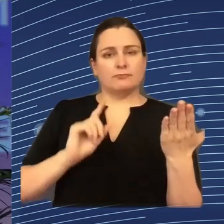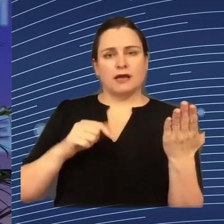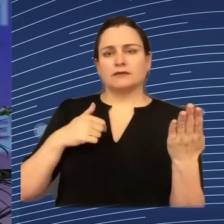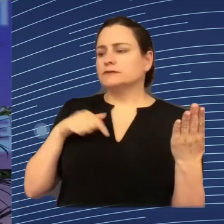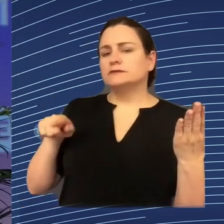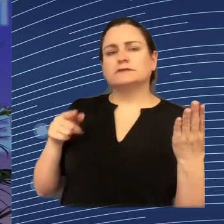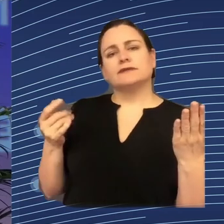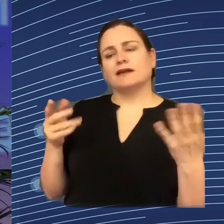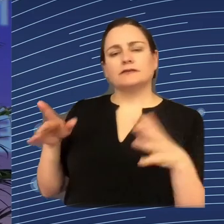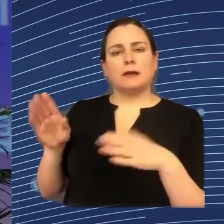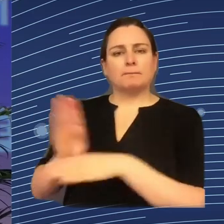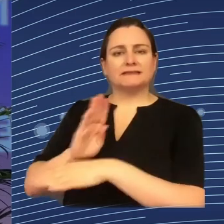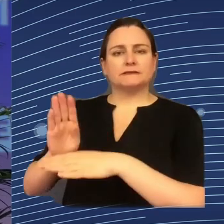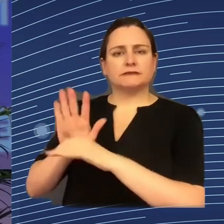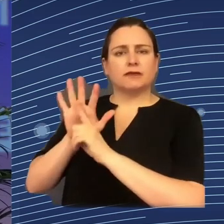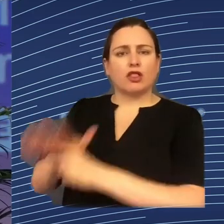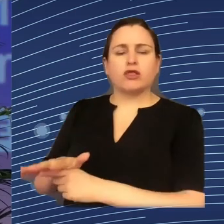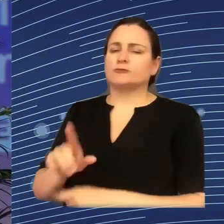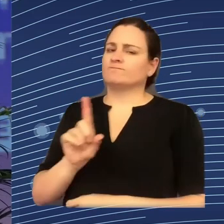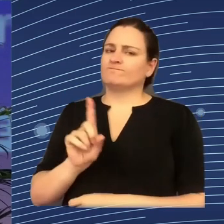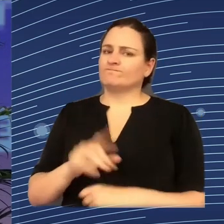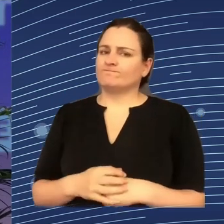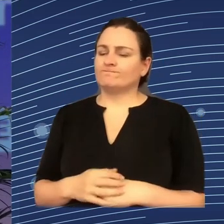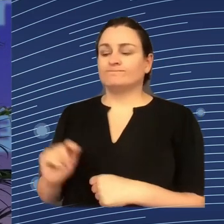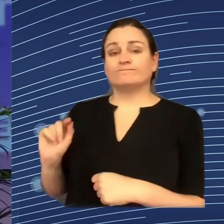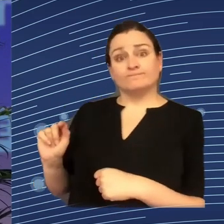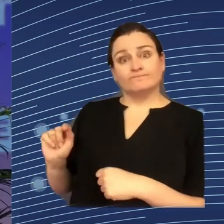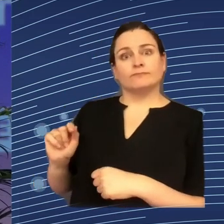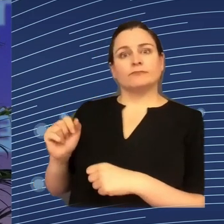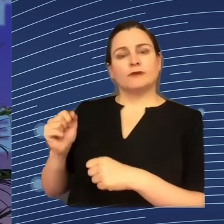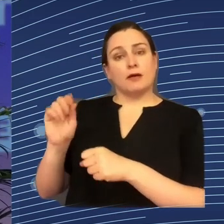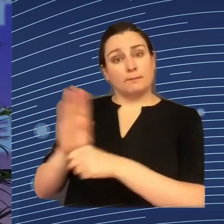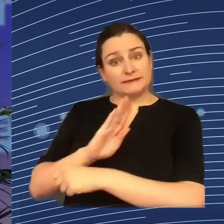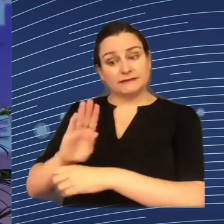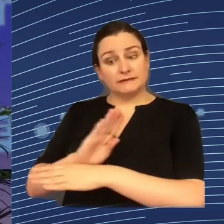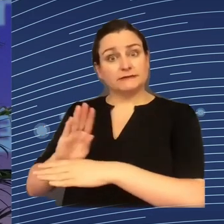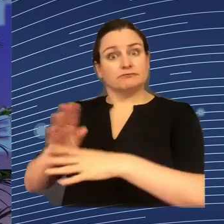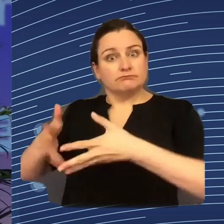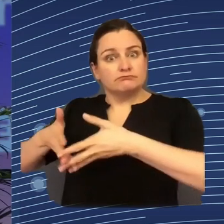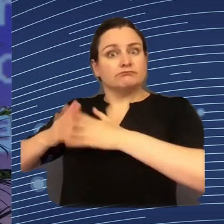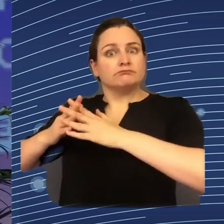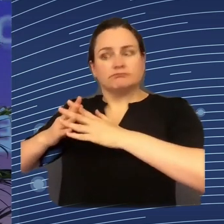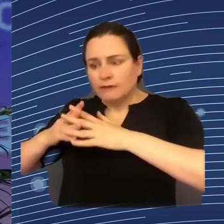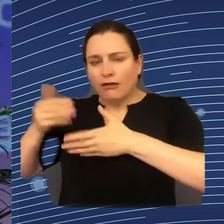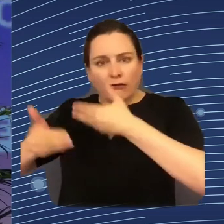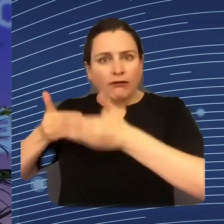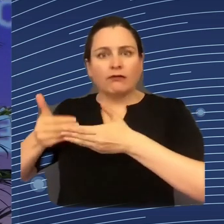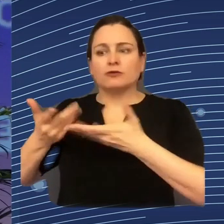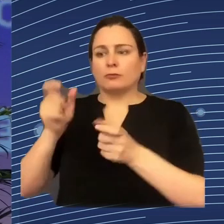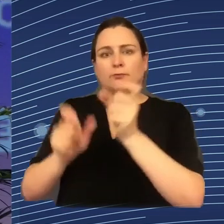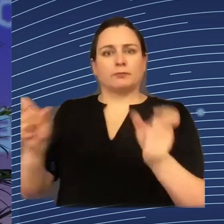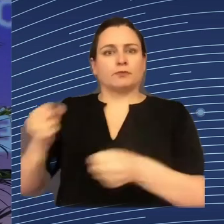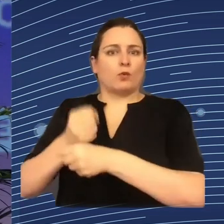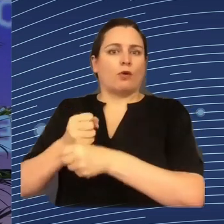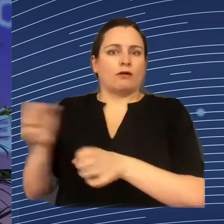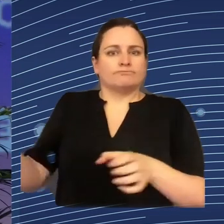business that is able to provide good jobs and good working conditions for people. When it comes to the topics that we